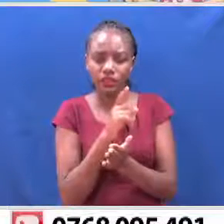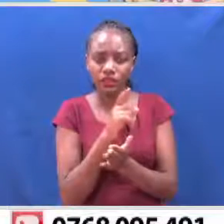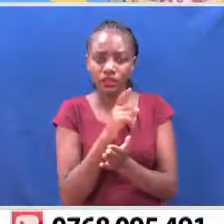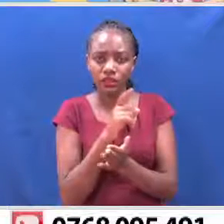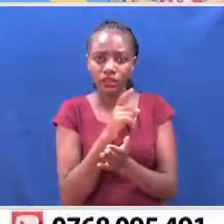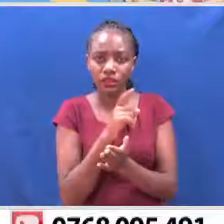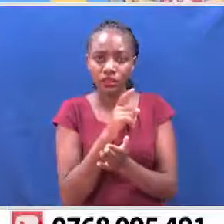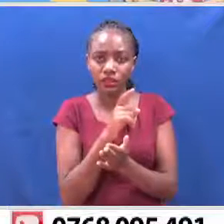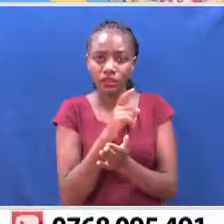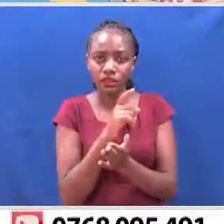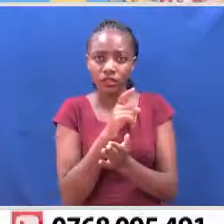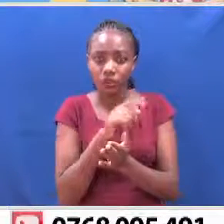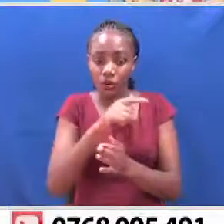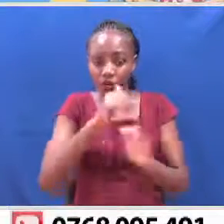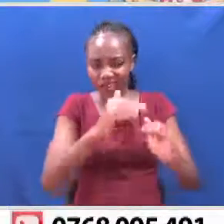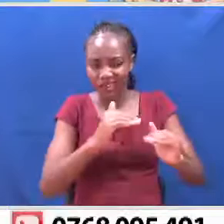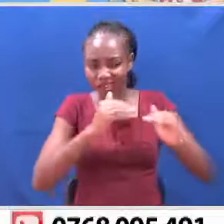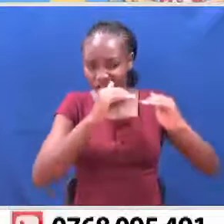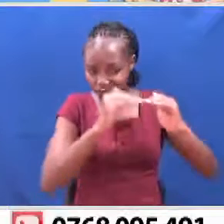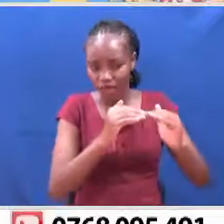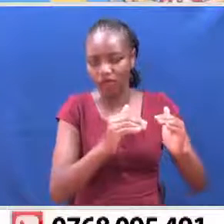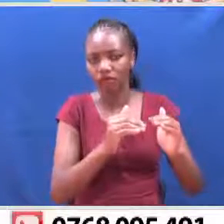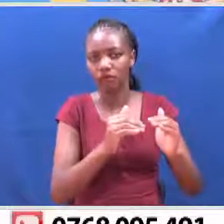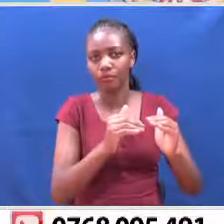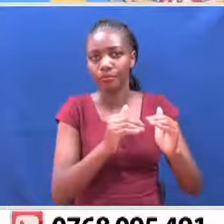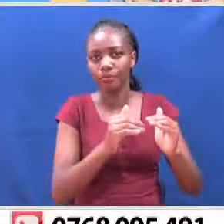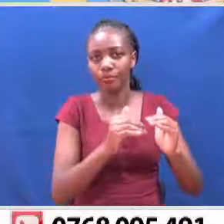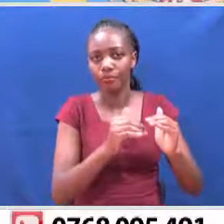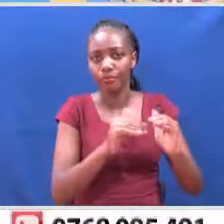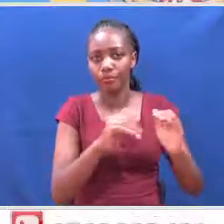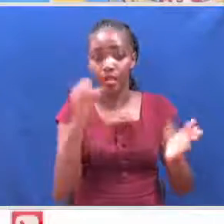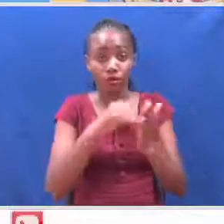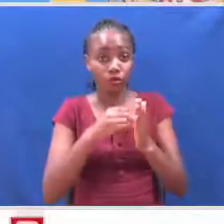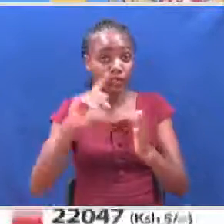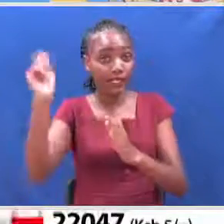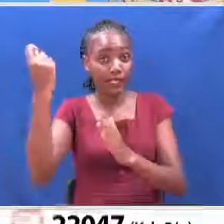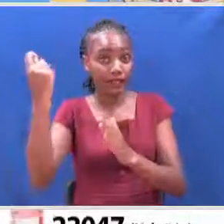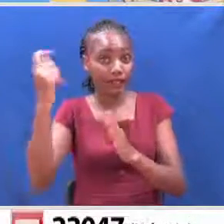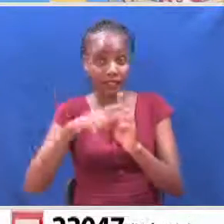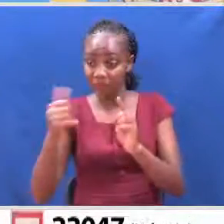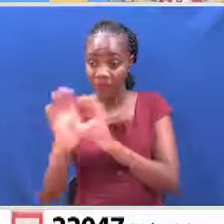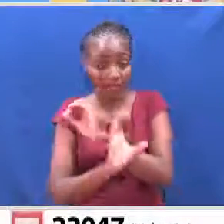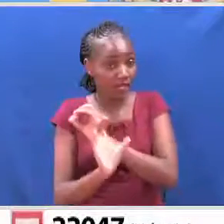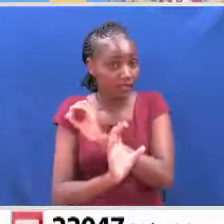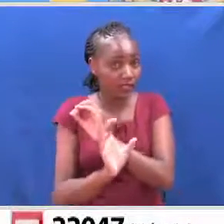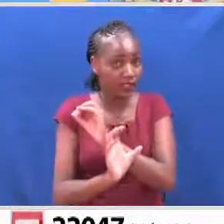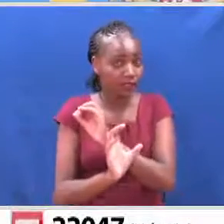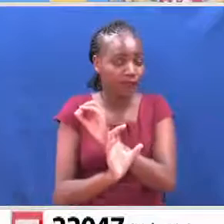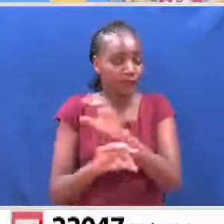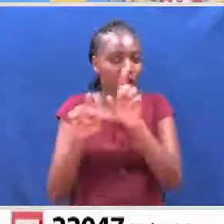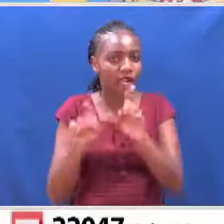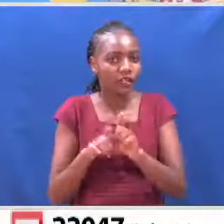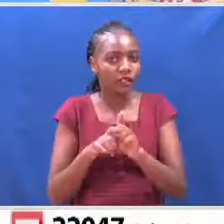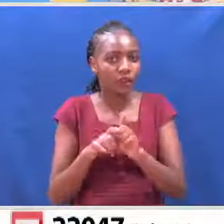it was a very cautious approach by countries, including our own country, in terms of who